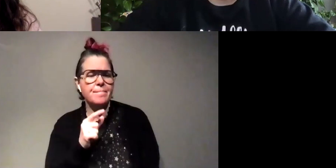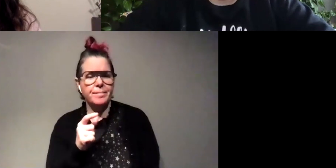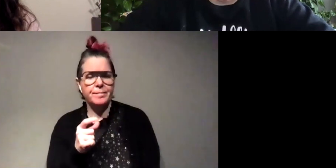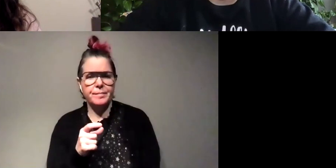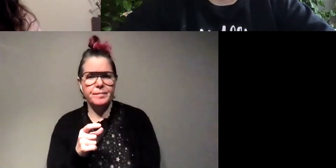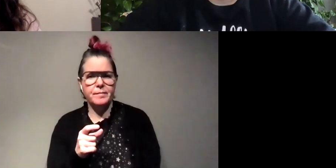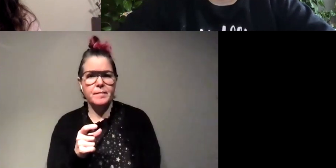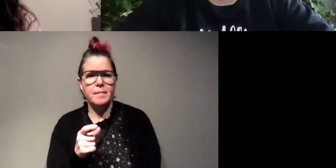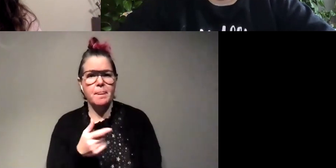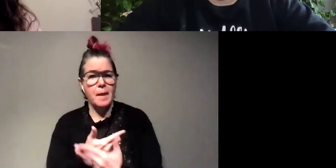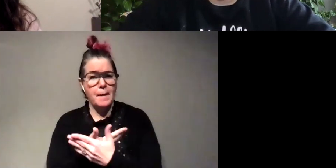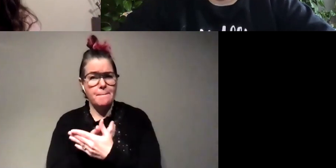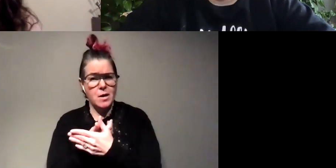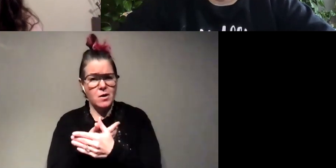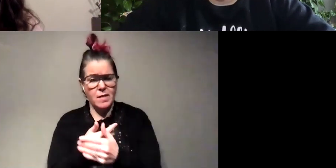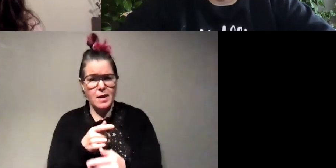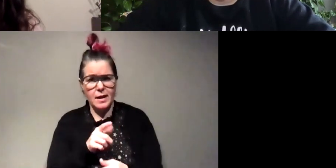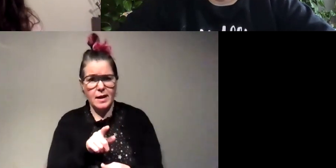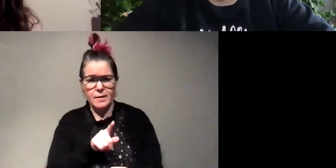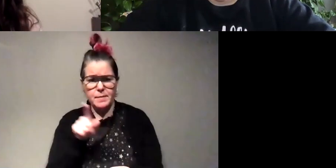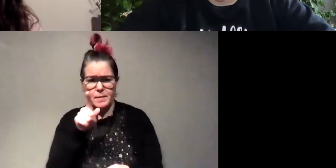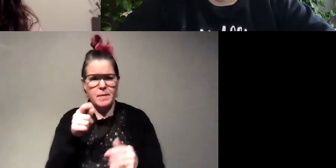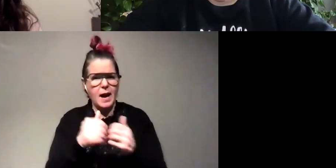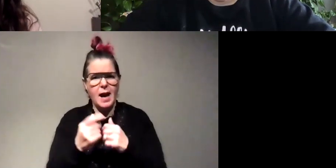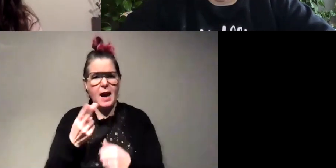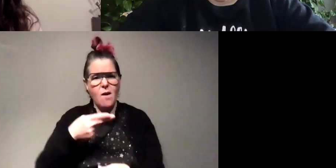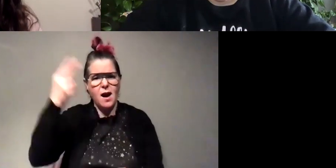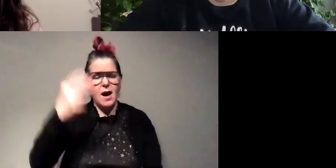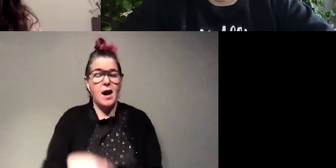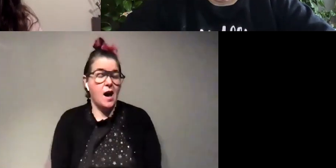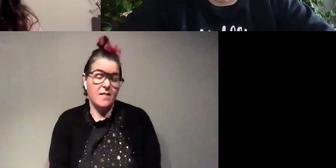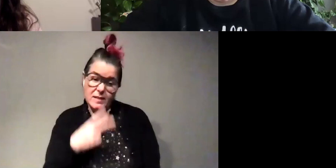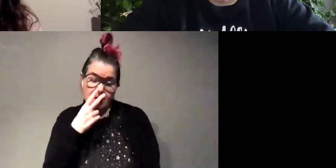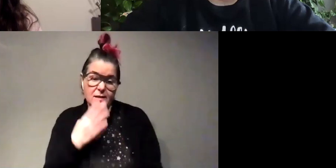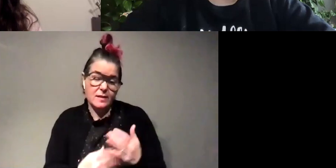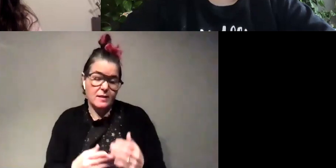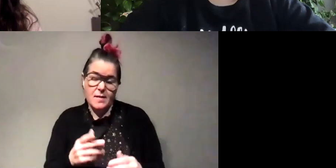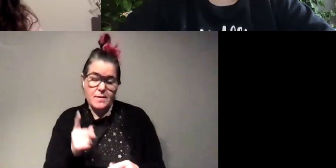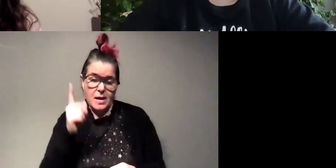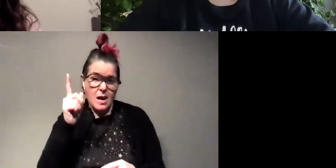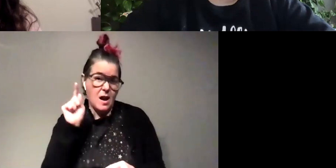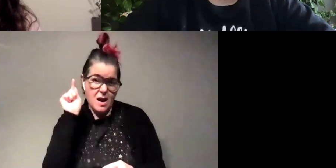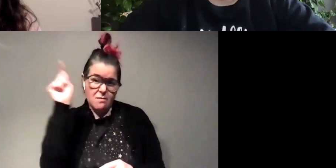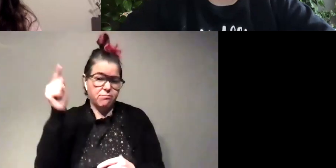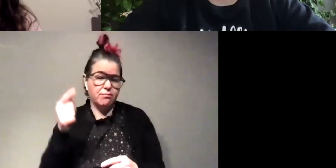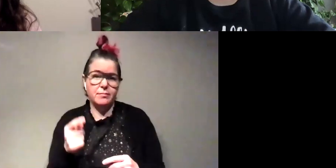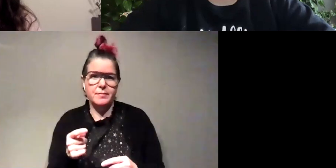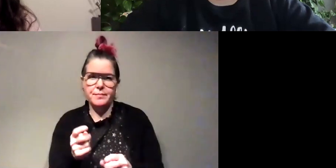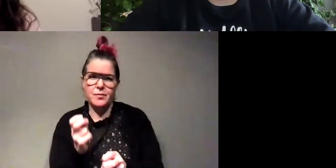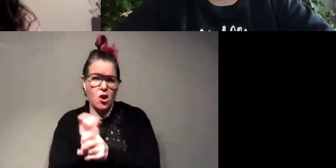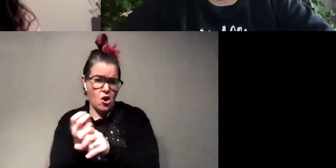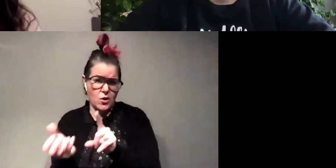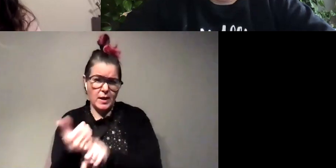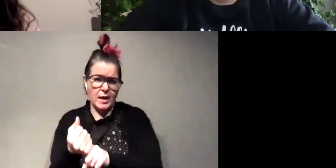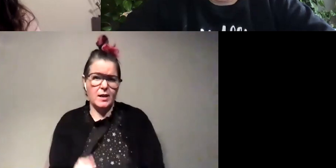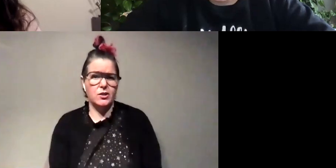a butterfly fly oh i don't know i've seen some pretty high butterflies yeah butterflies are hard but i really don't